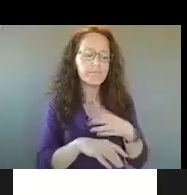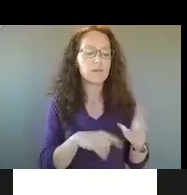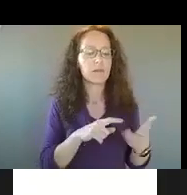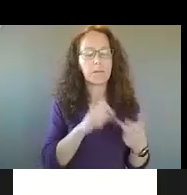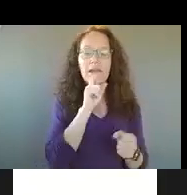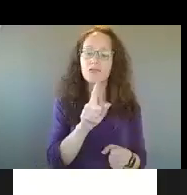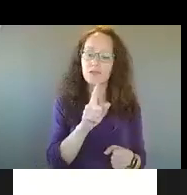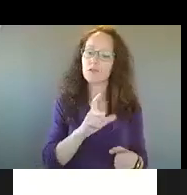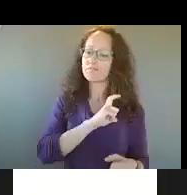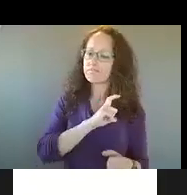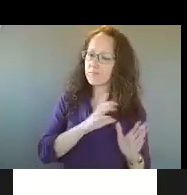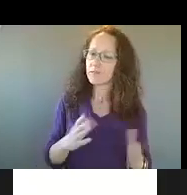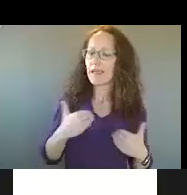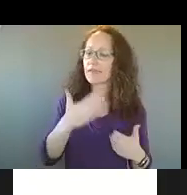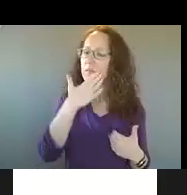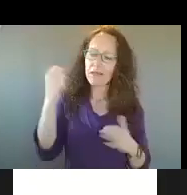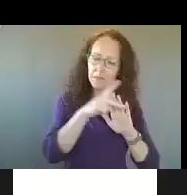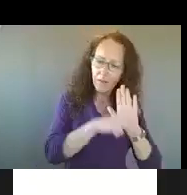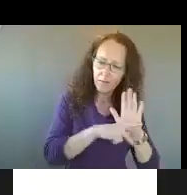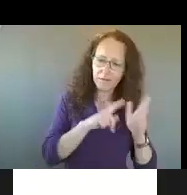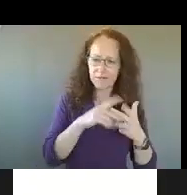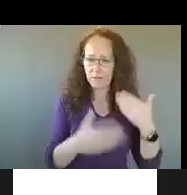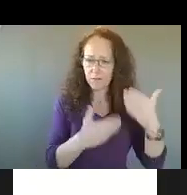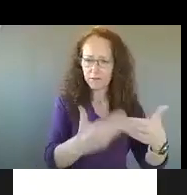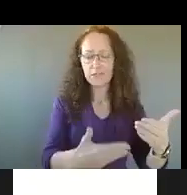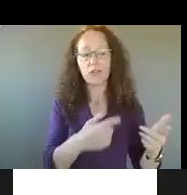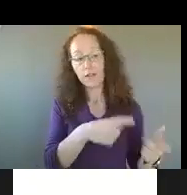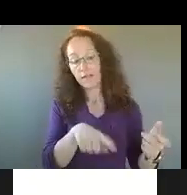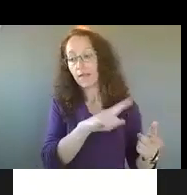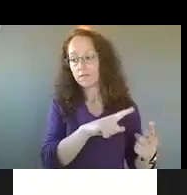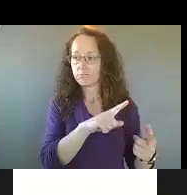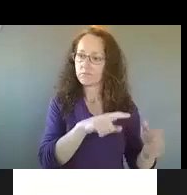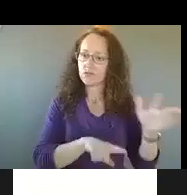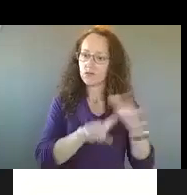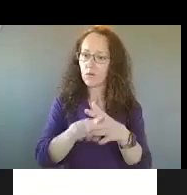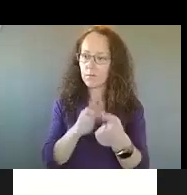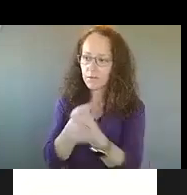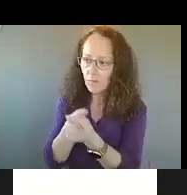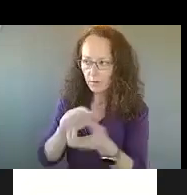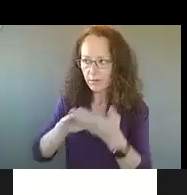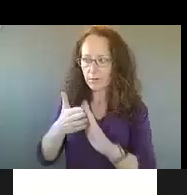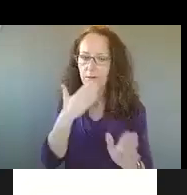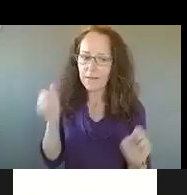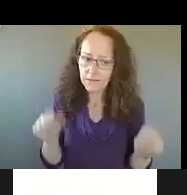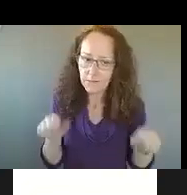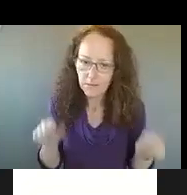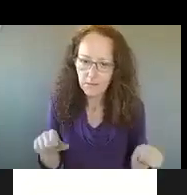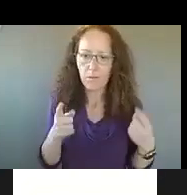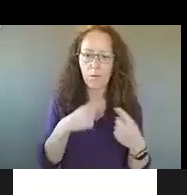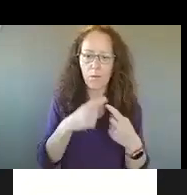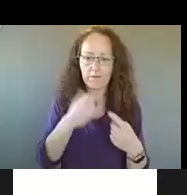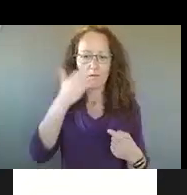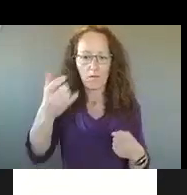showing up as best they can to support community with those calls. So those are kind of the three overview pillars.